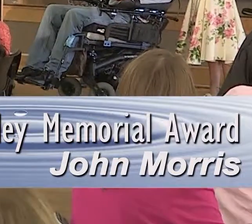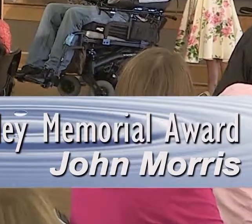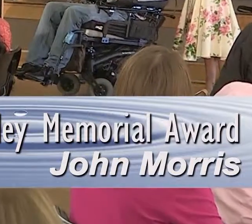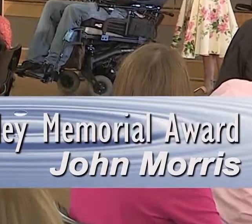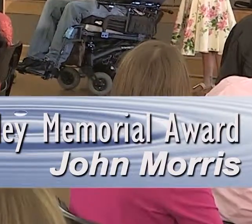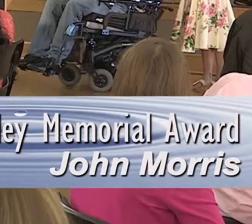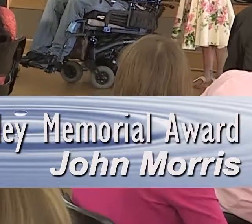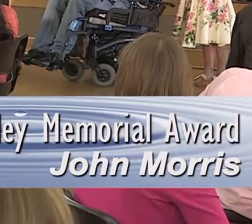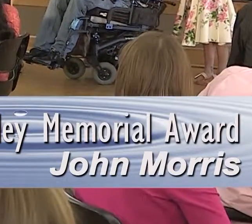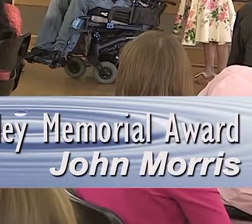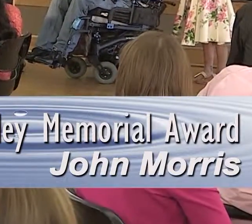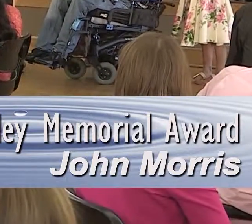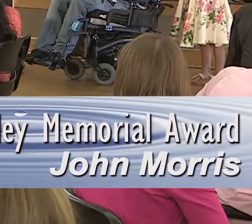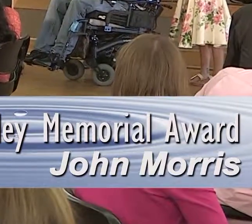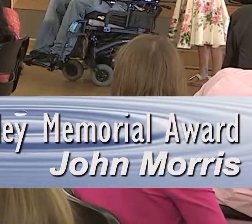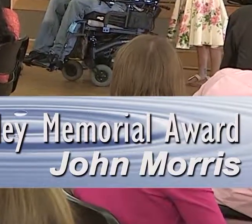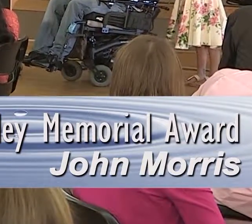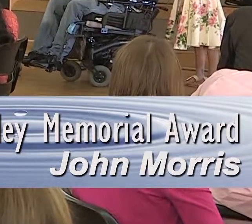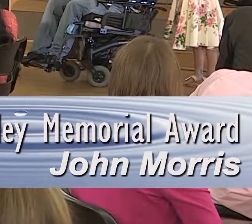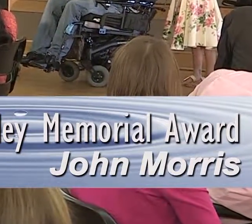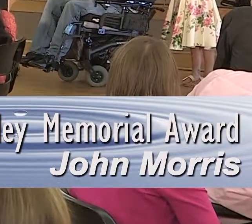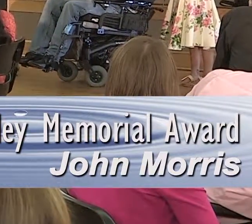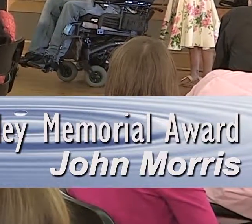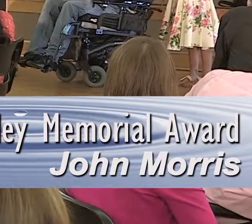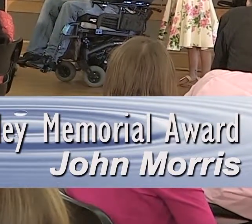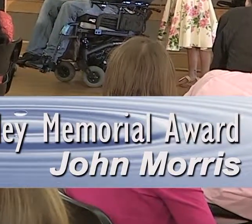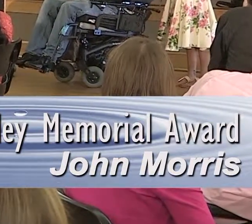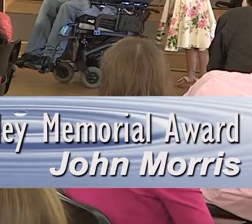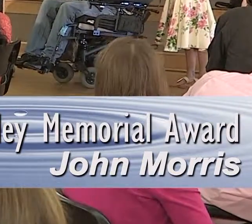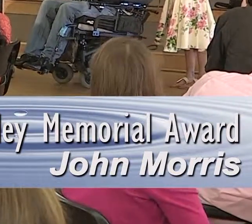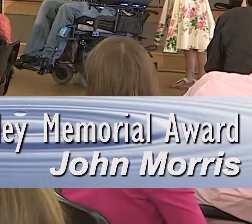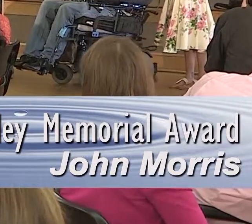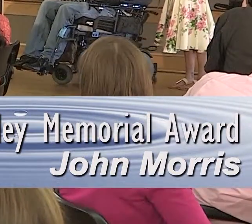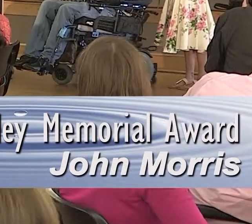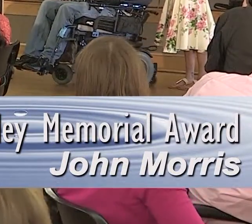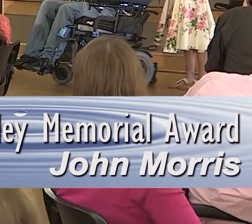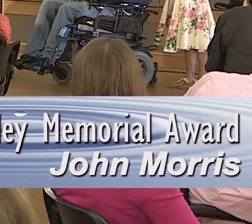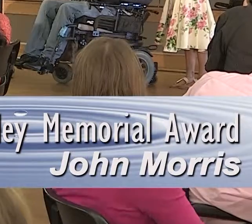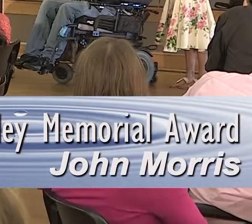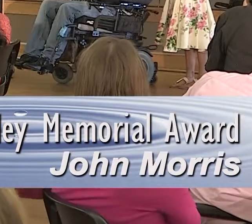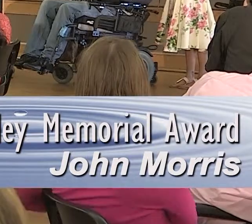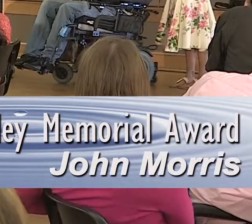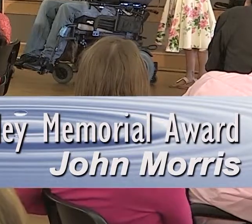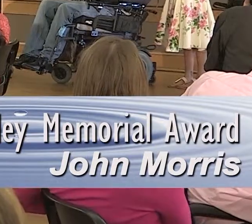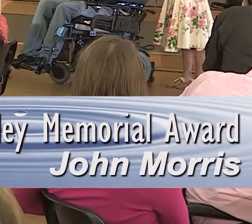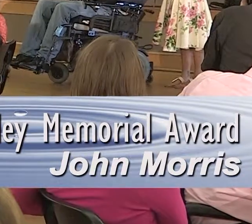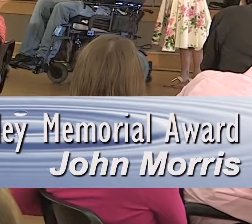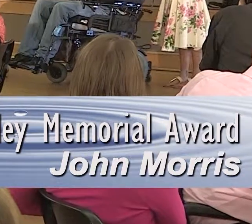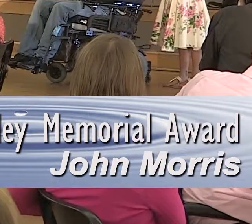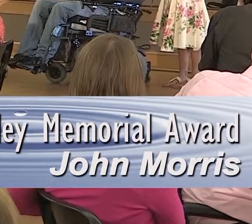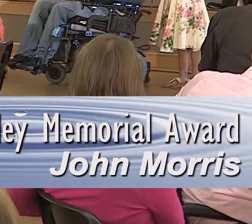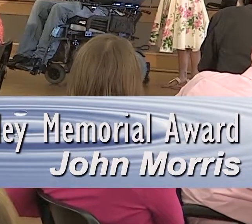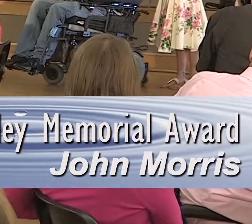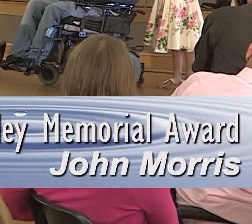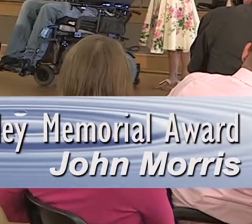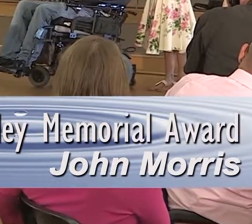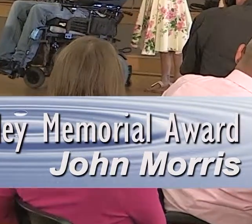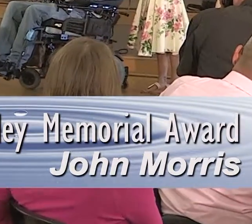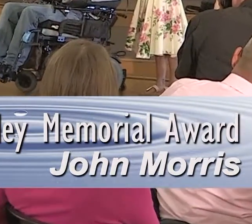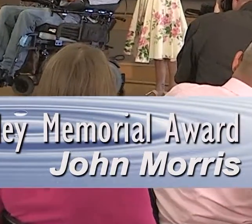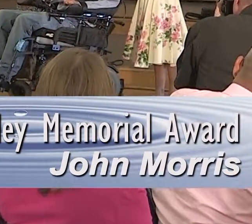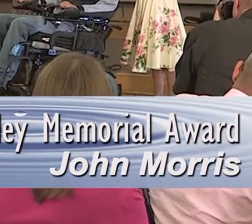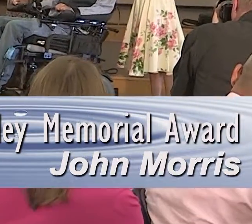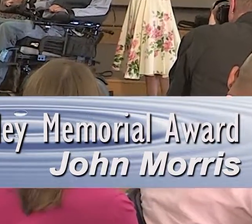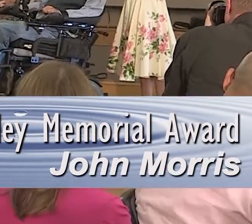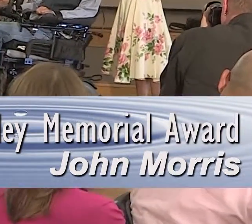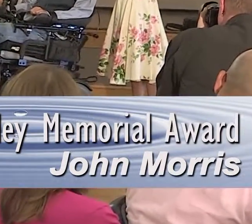your helping, and you've just inspired me to do more, man. And without my company, Ariana,